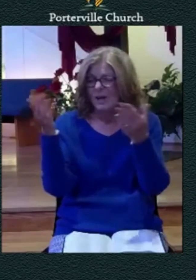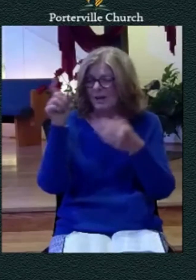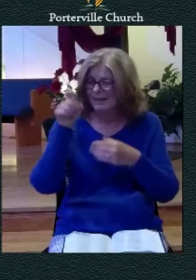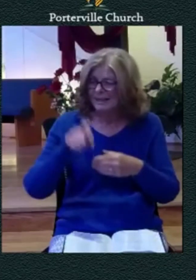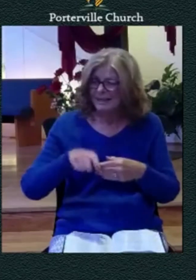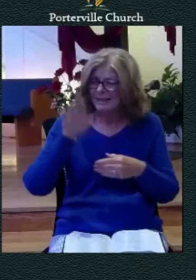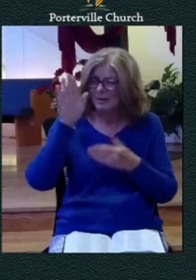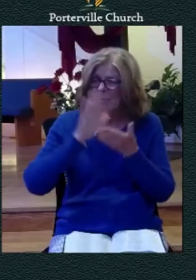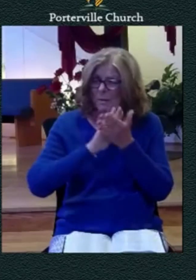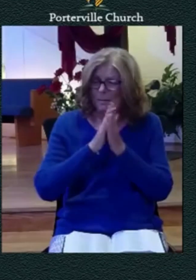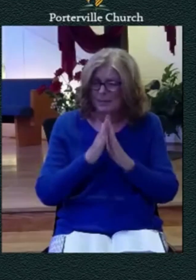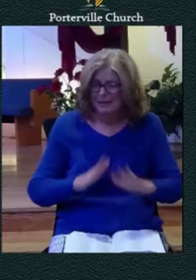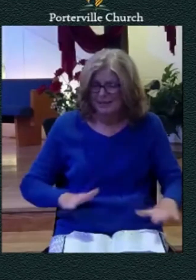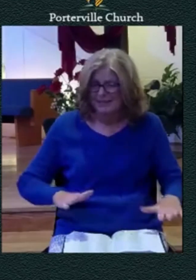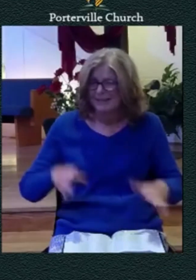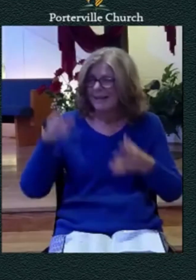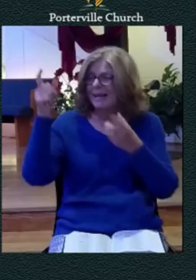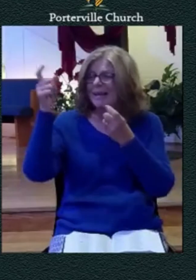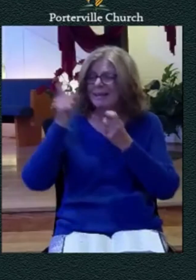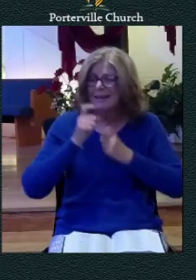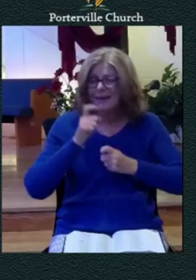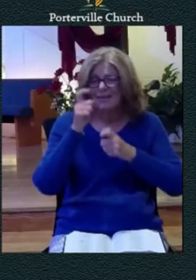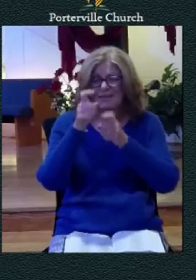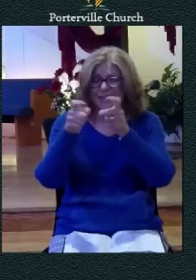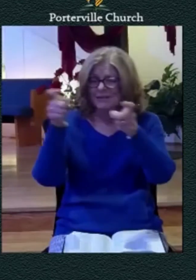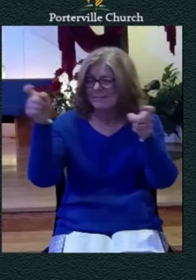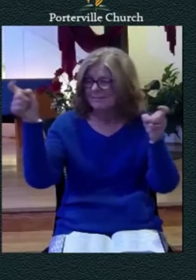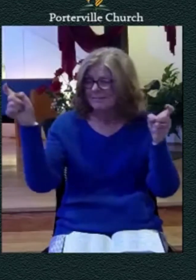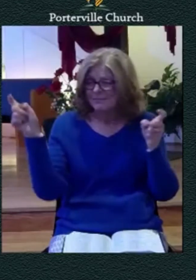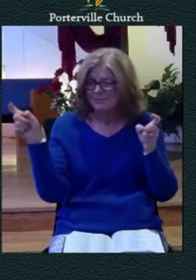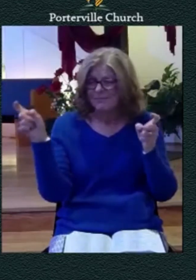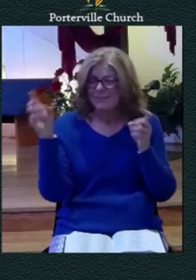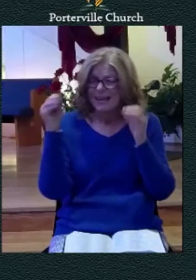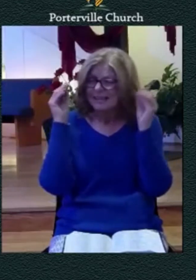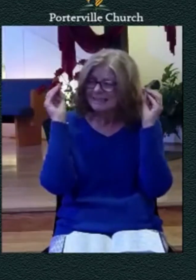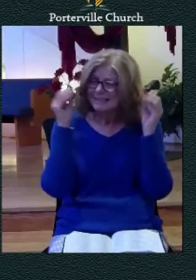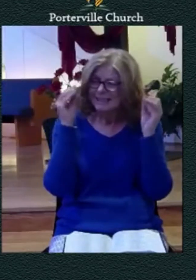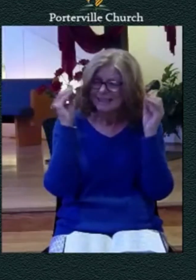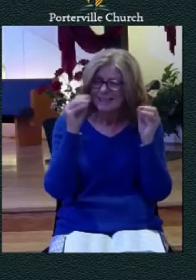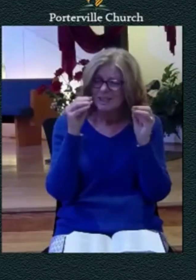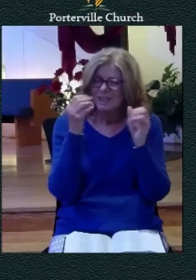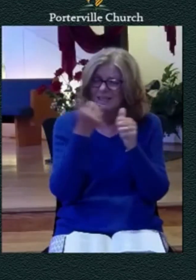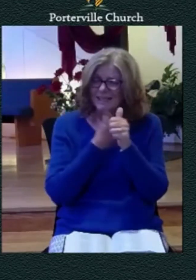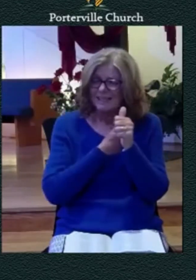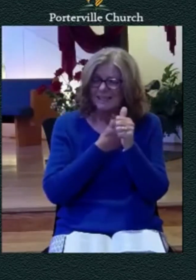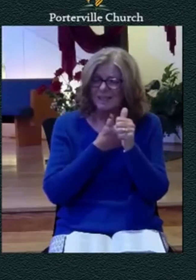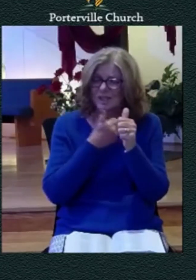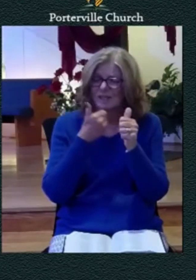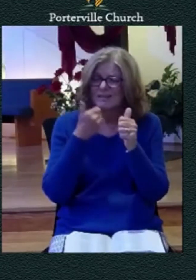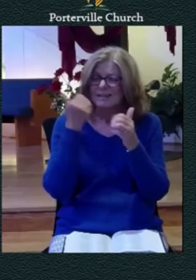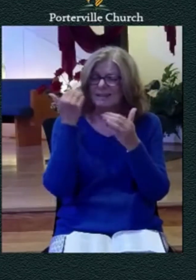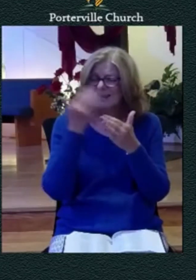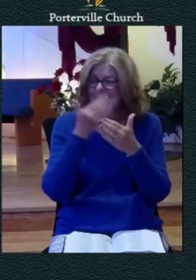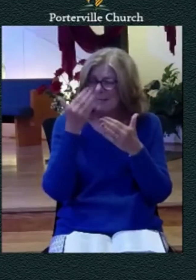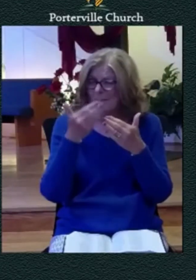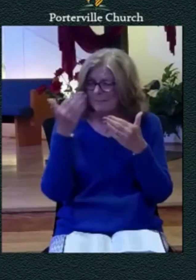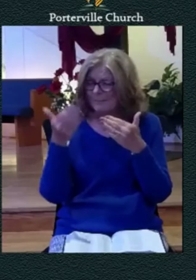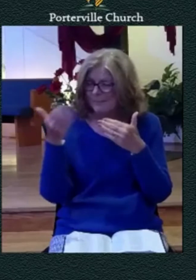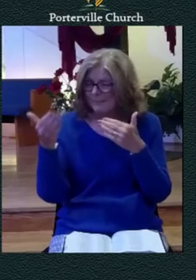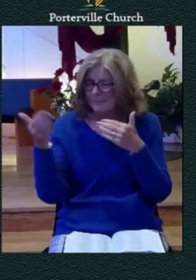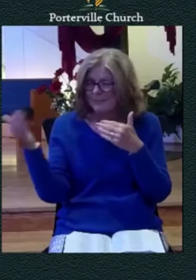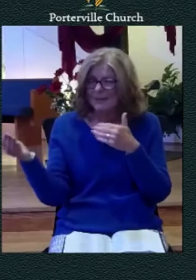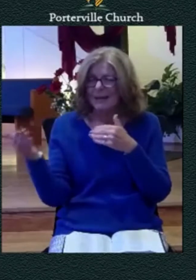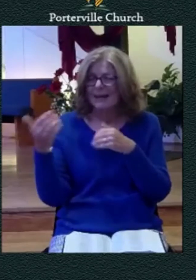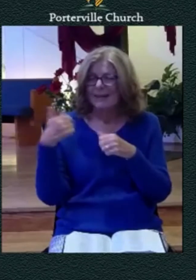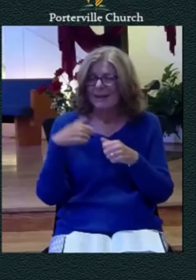grant it to us and teach us these steps that we might gain strength in you in